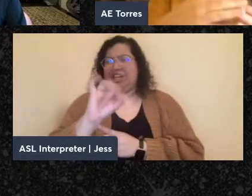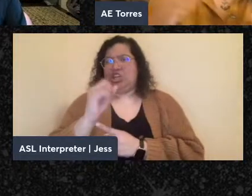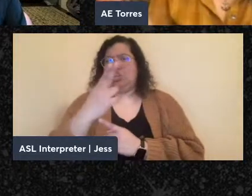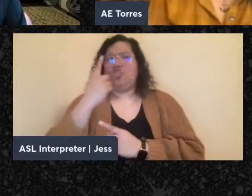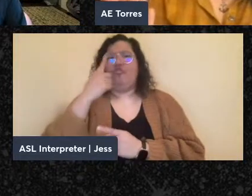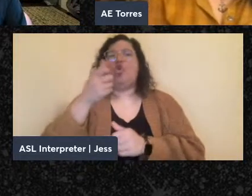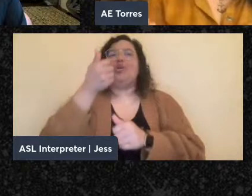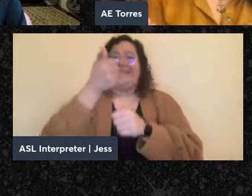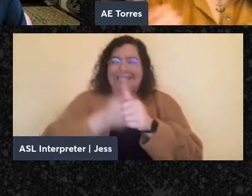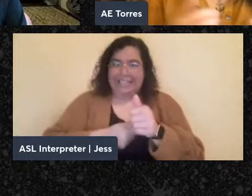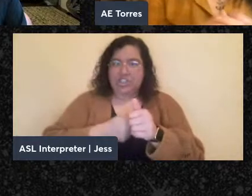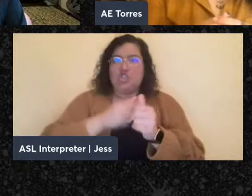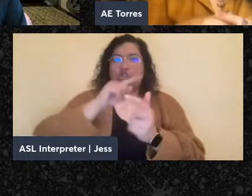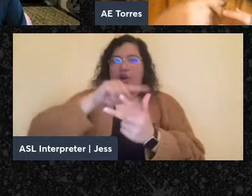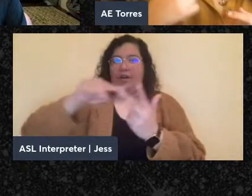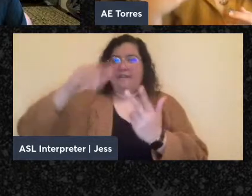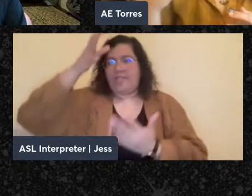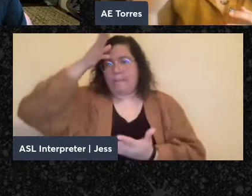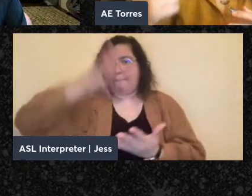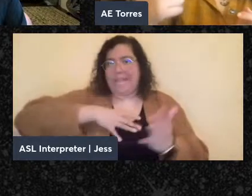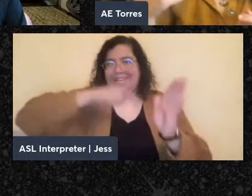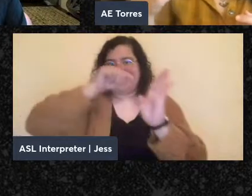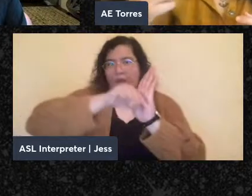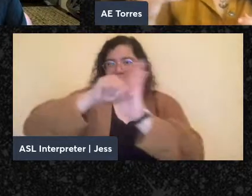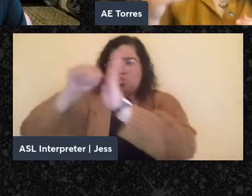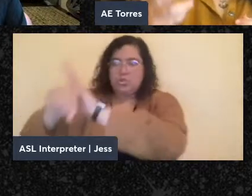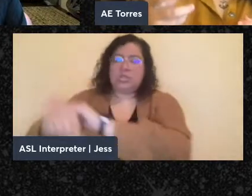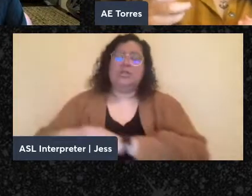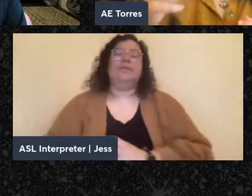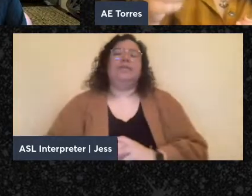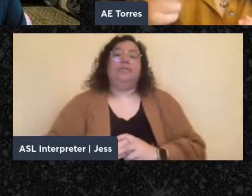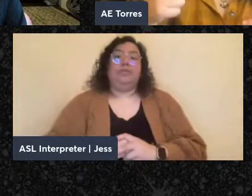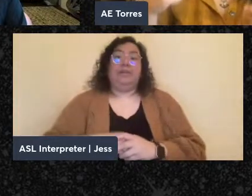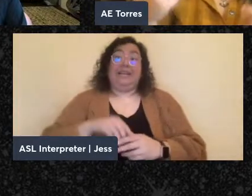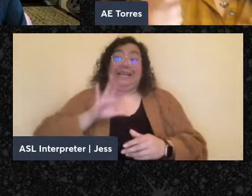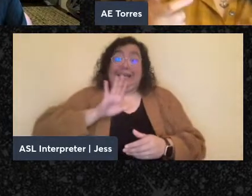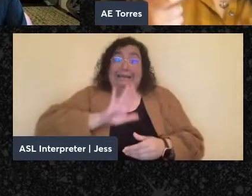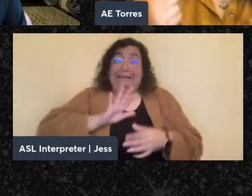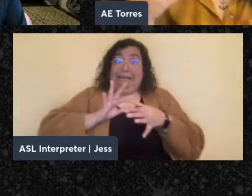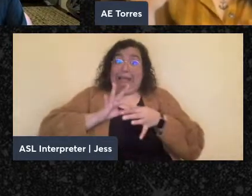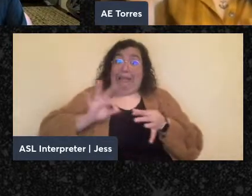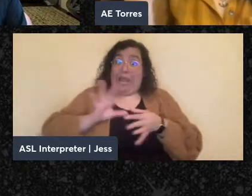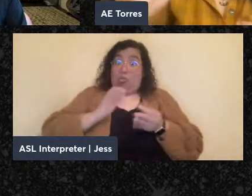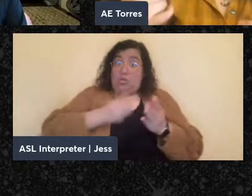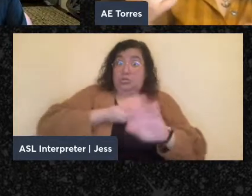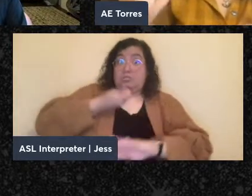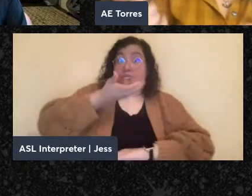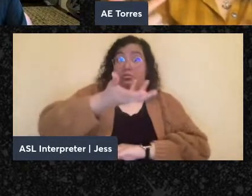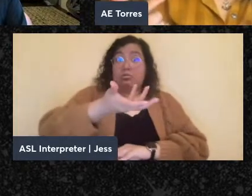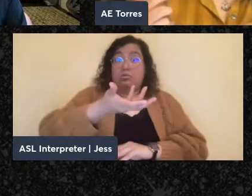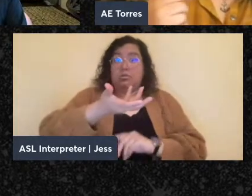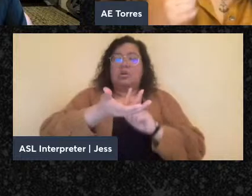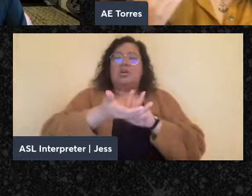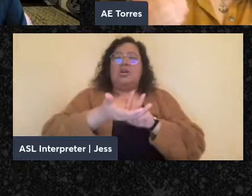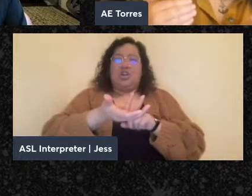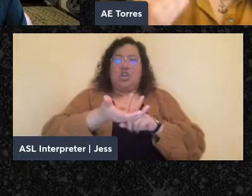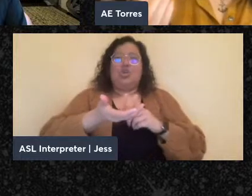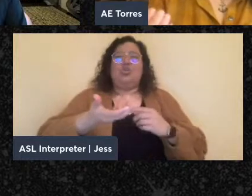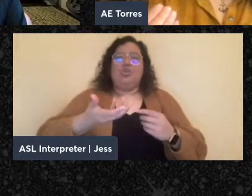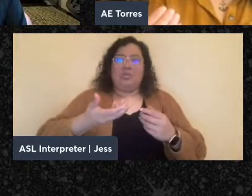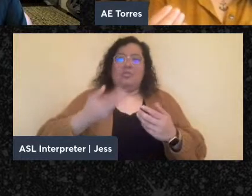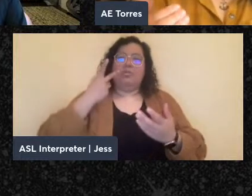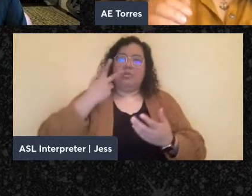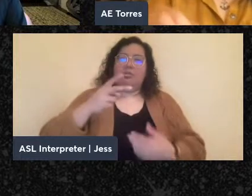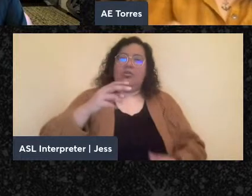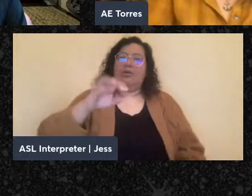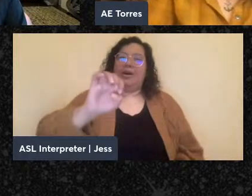each of the Haymarket men. And you can hear in the language that Edelstadt uses the echoes and the voices of the men at